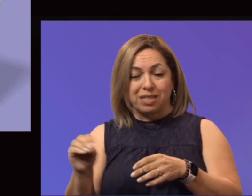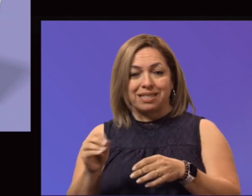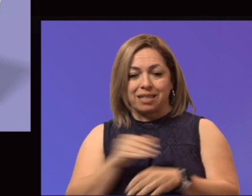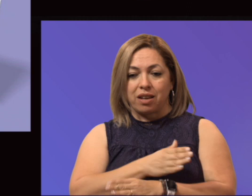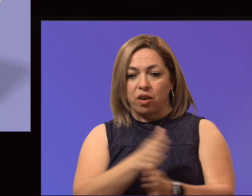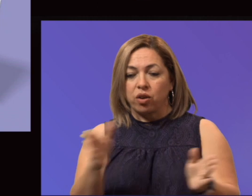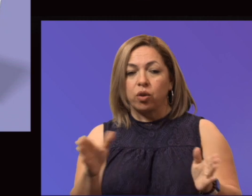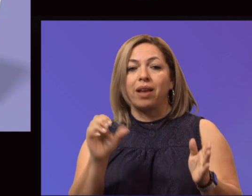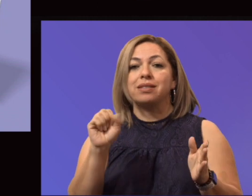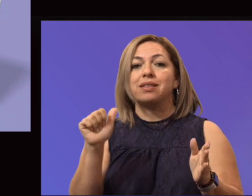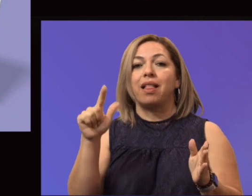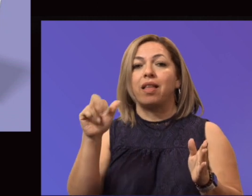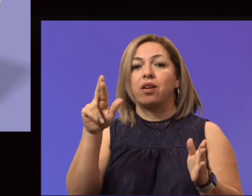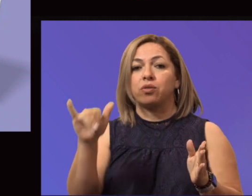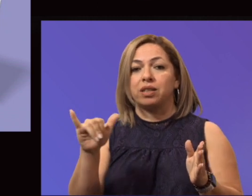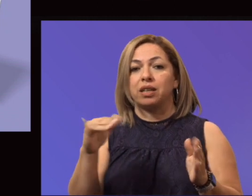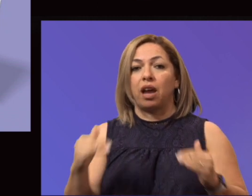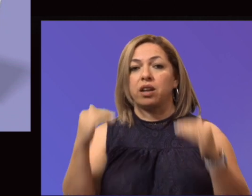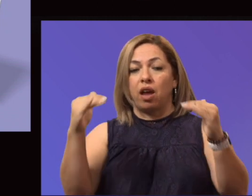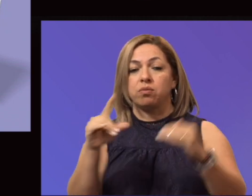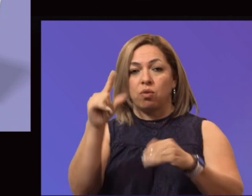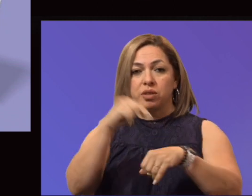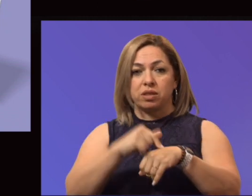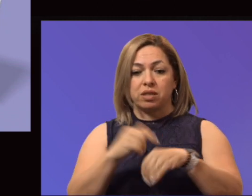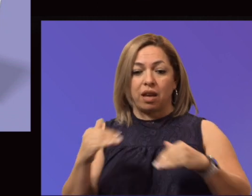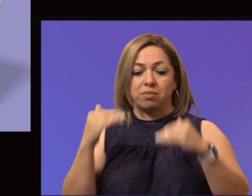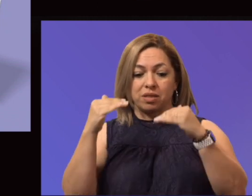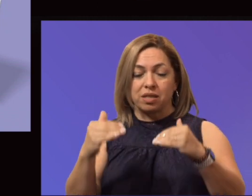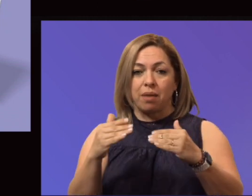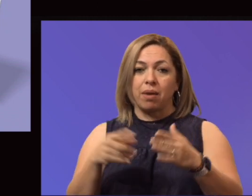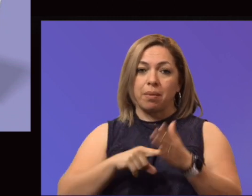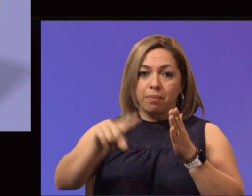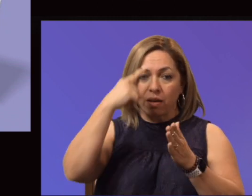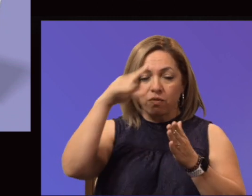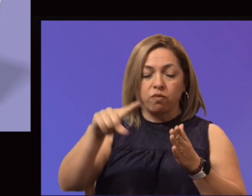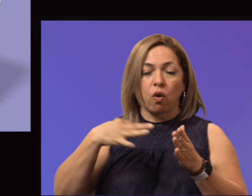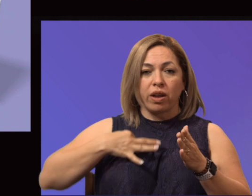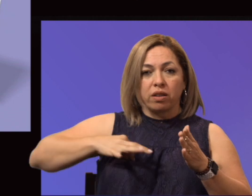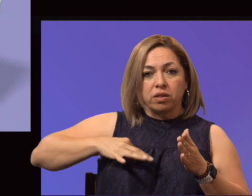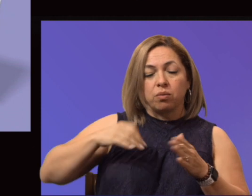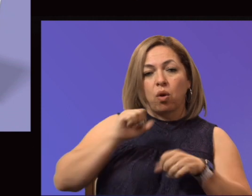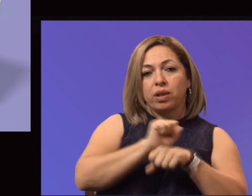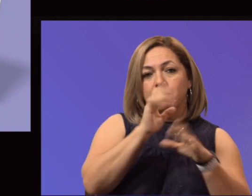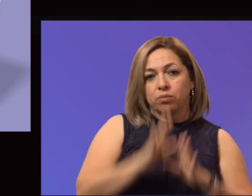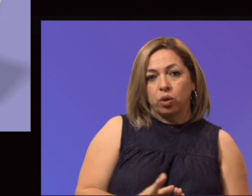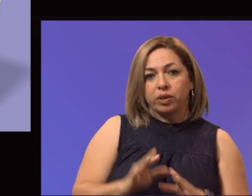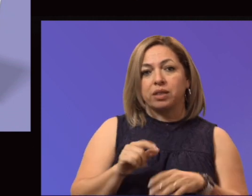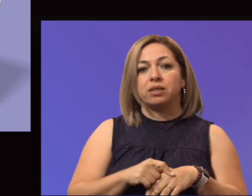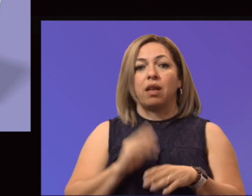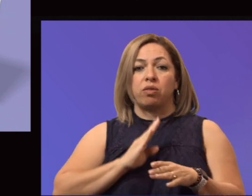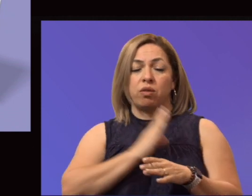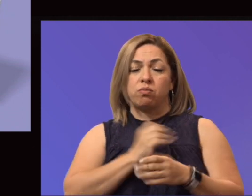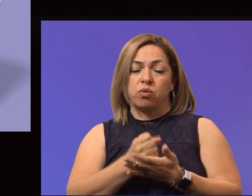enhancement as well as a one-time incentive pay for all eligible employees. The board approved a one-time $1,500 payment